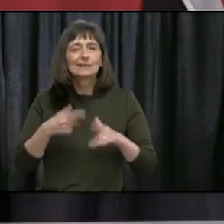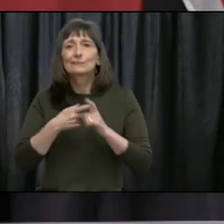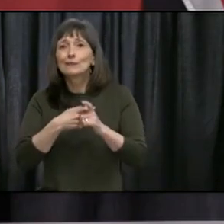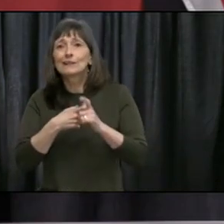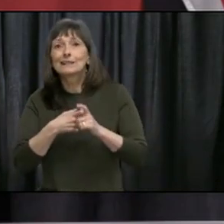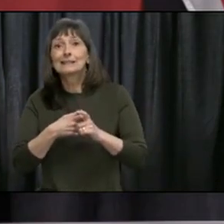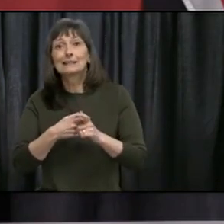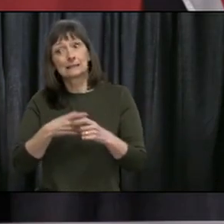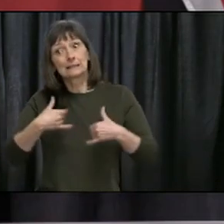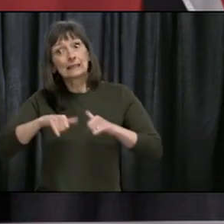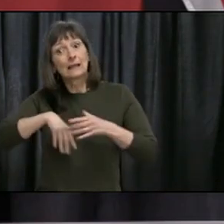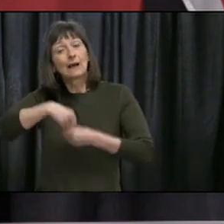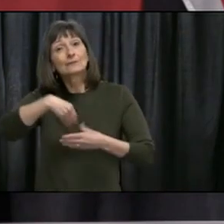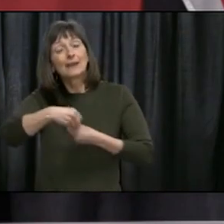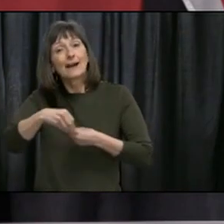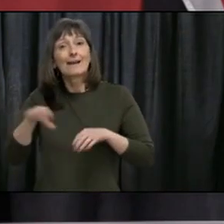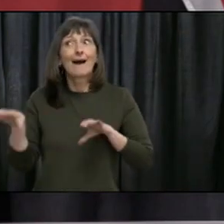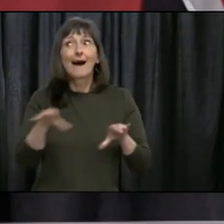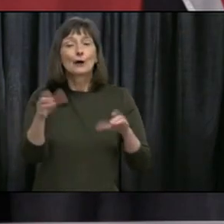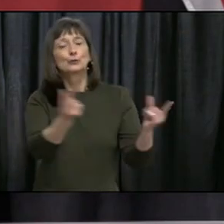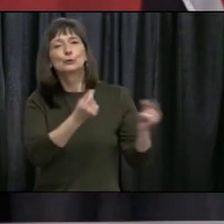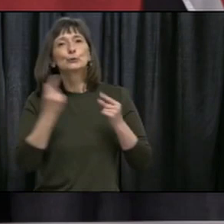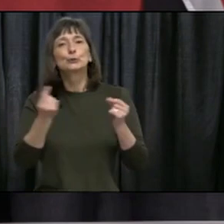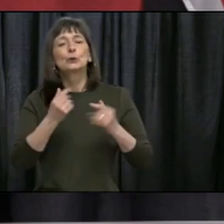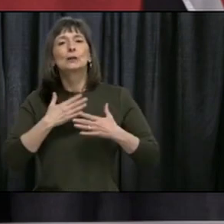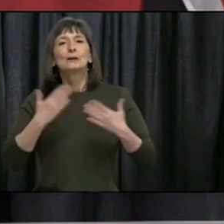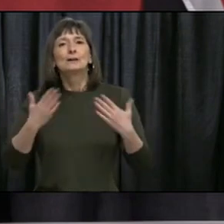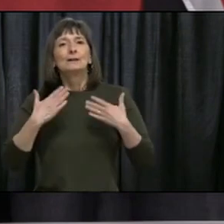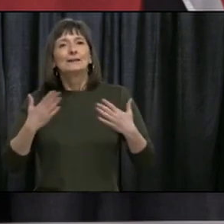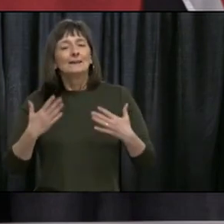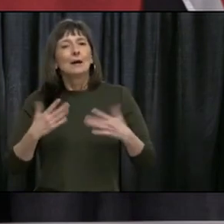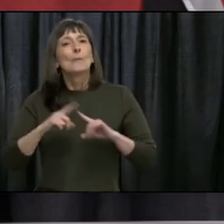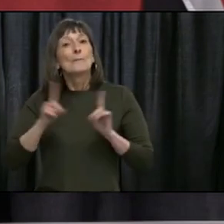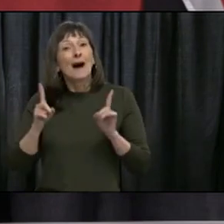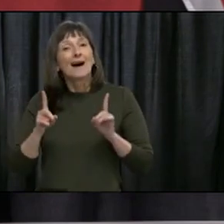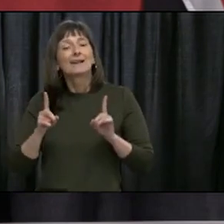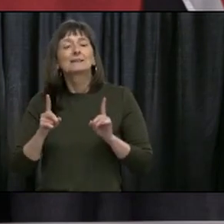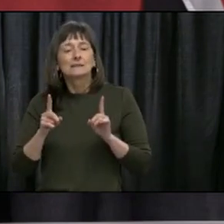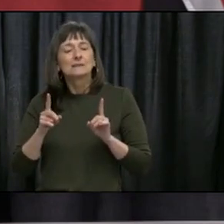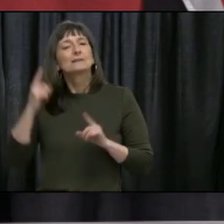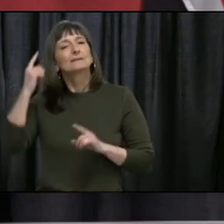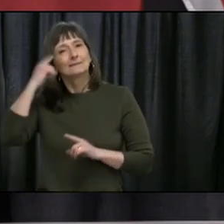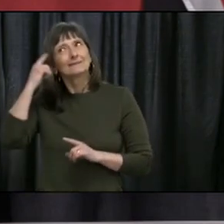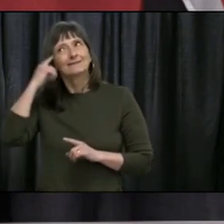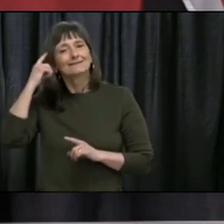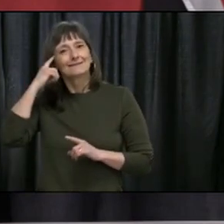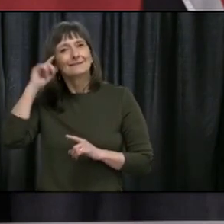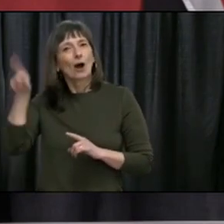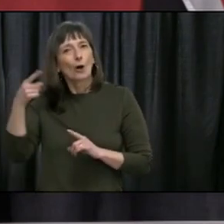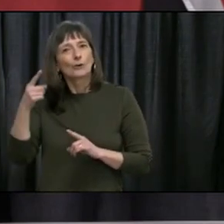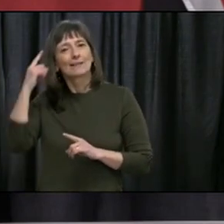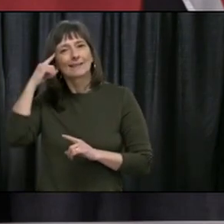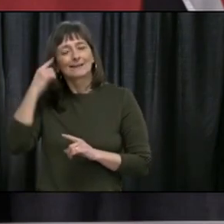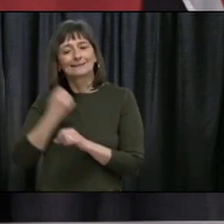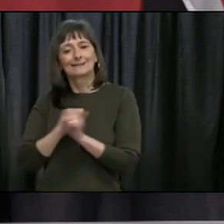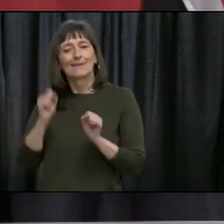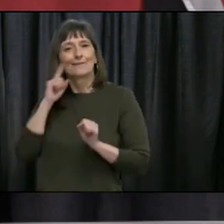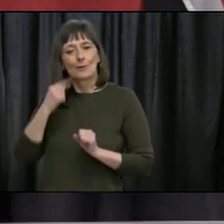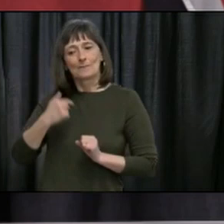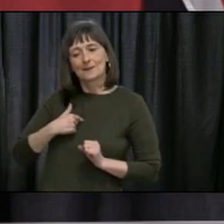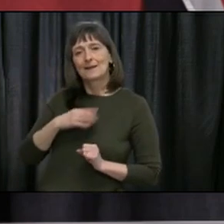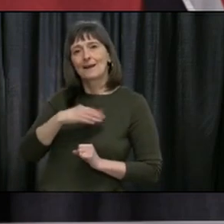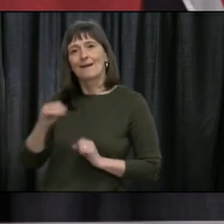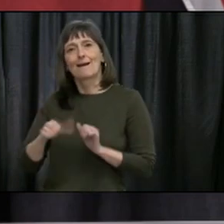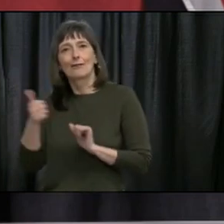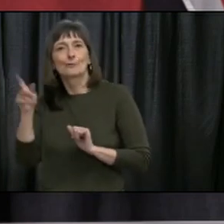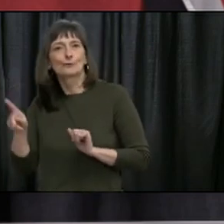to do to get people out and get them active again. But first and foremost, use common sense, protect each other. And if you are in a situation where